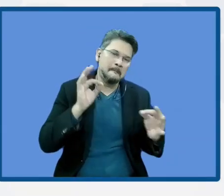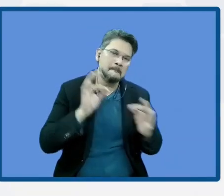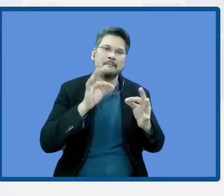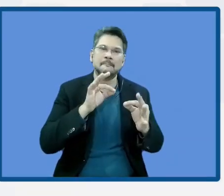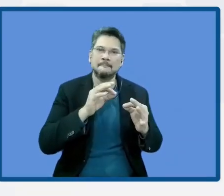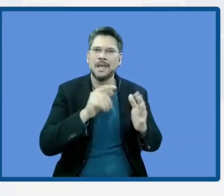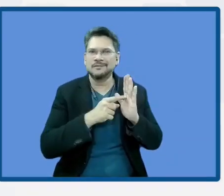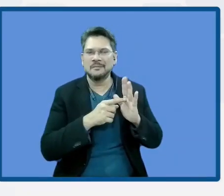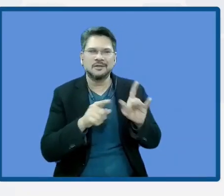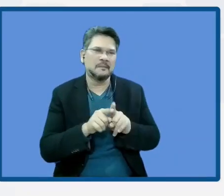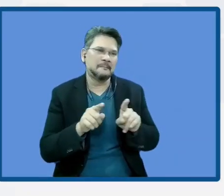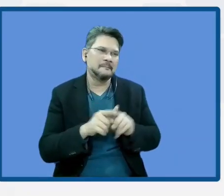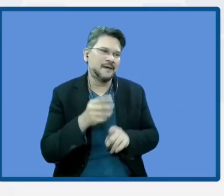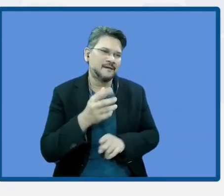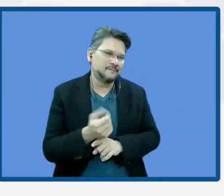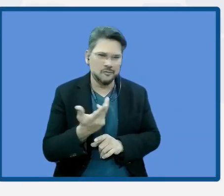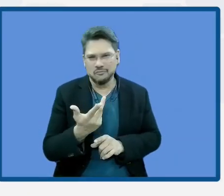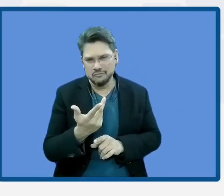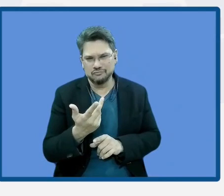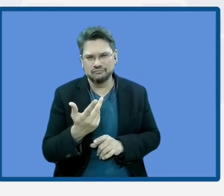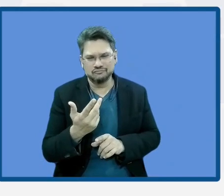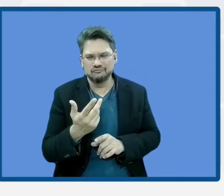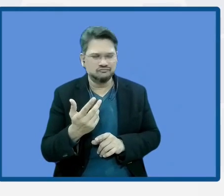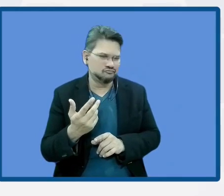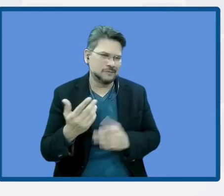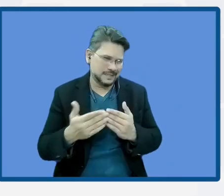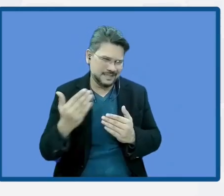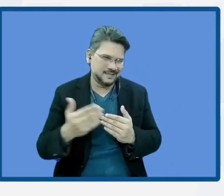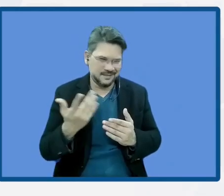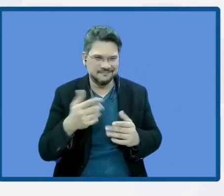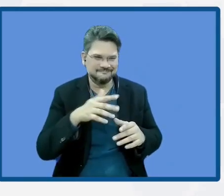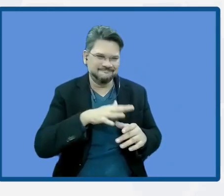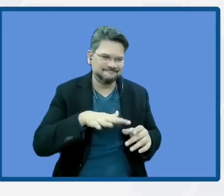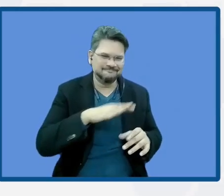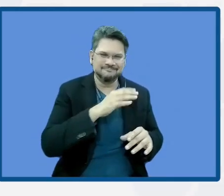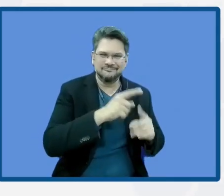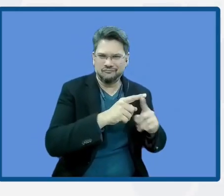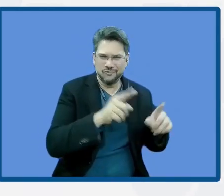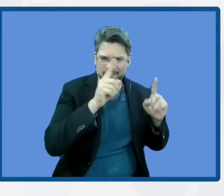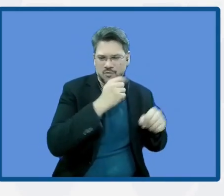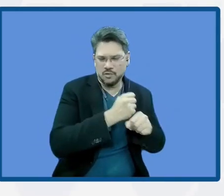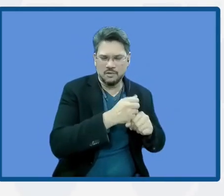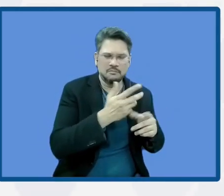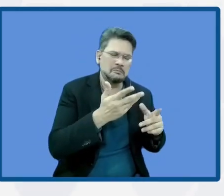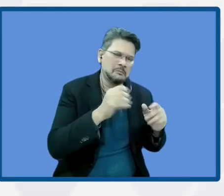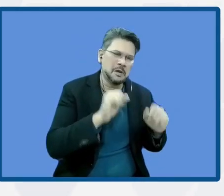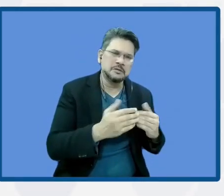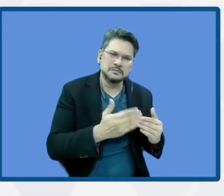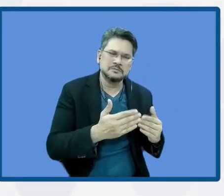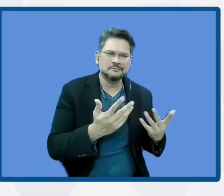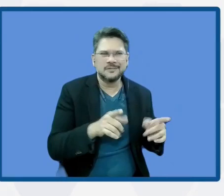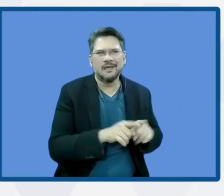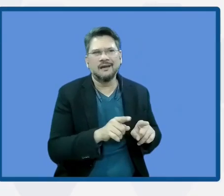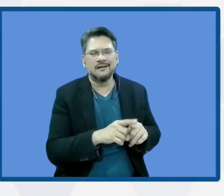not difficult to implement in an institutional work, we also have the technical aspects, but the